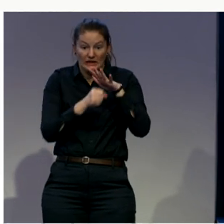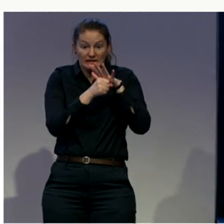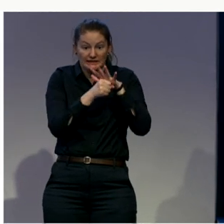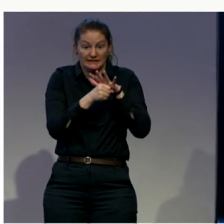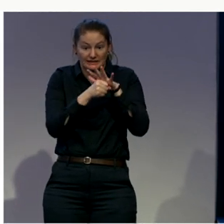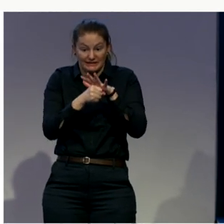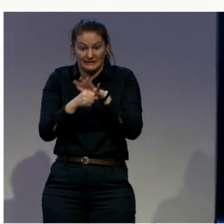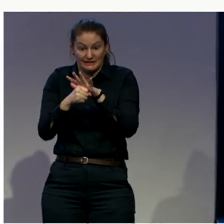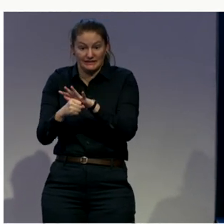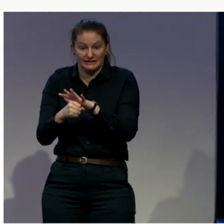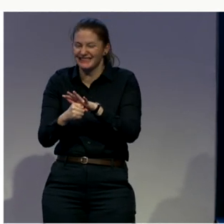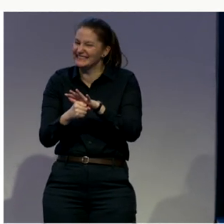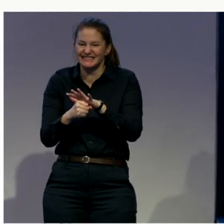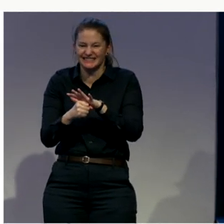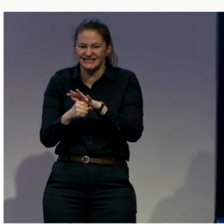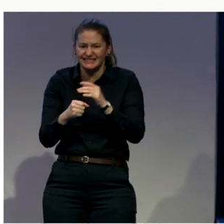assistance may disappear.